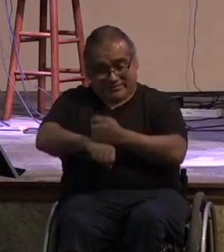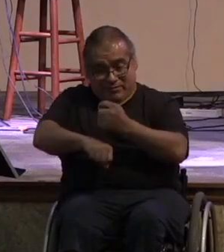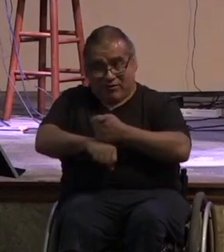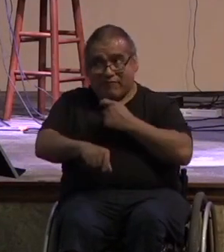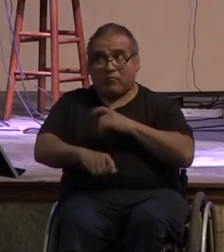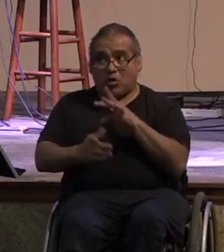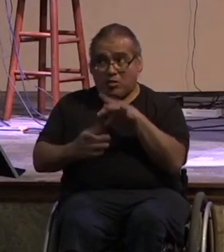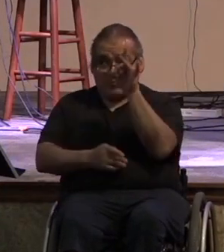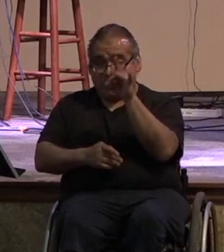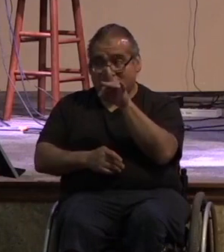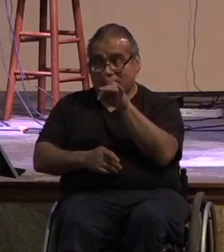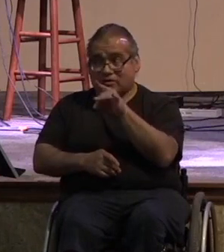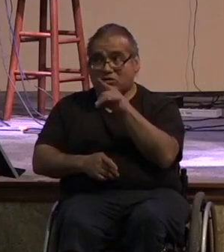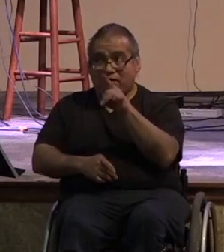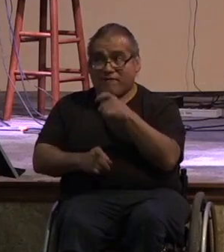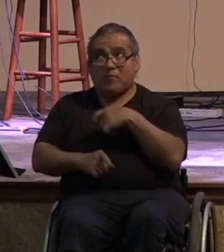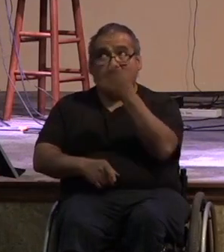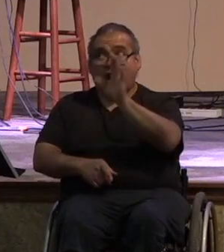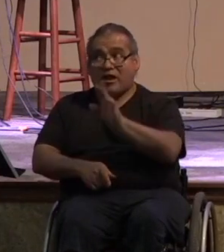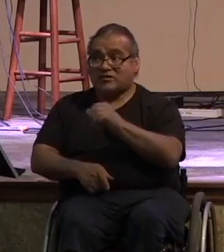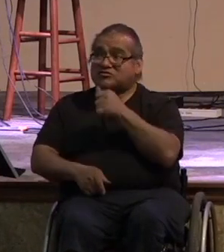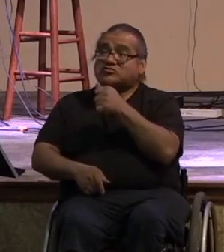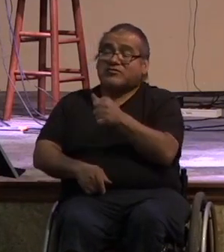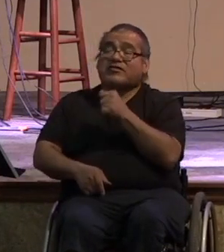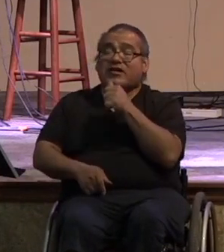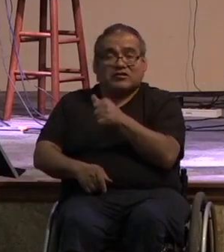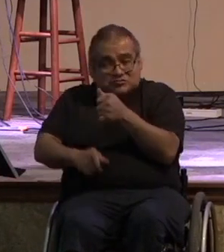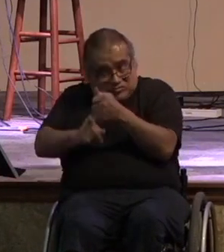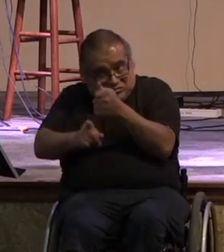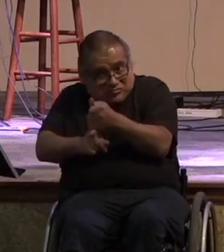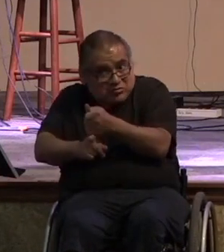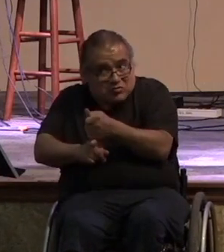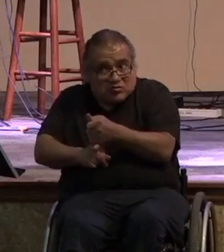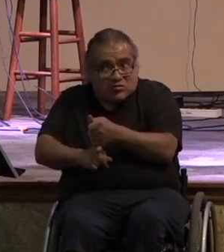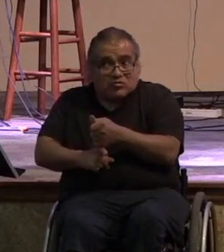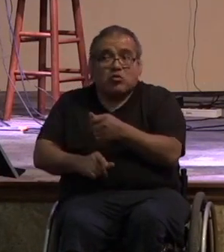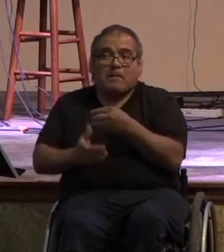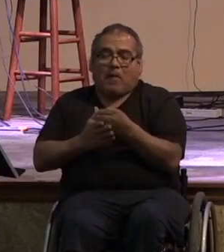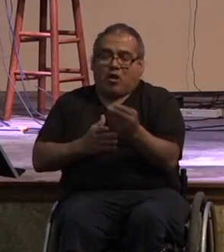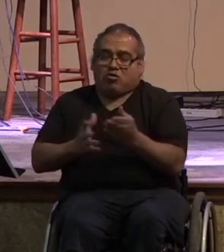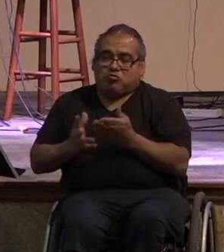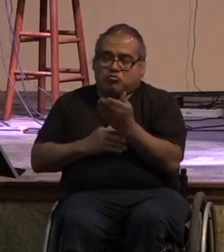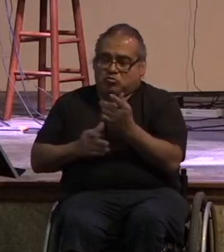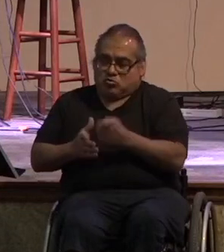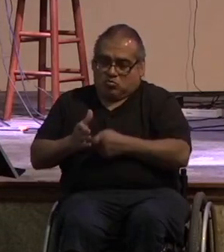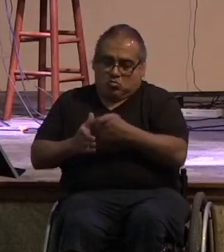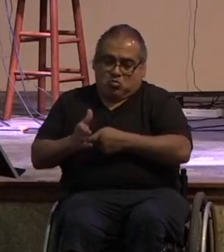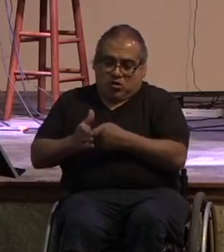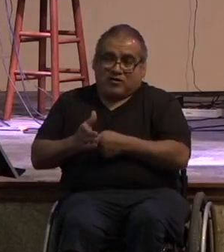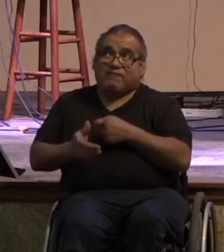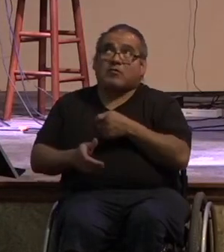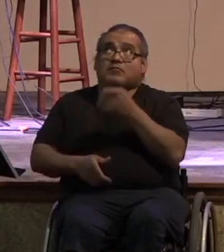you are not your own for you were bought with a price so glorify god in your body